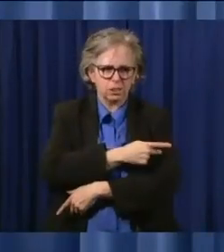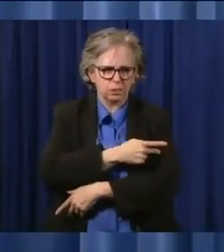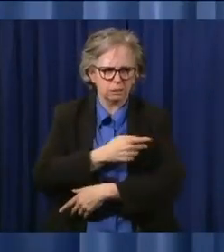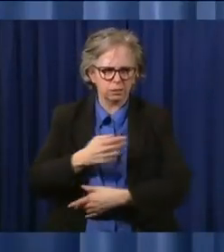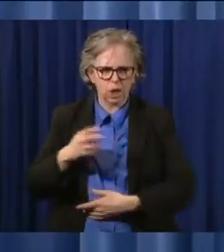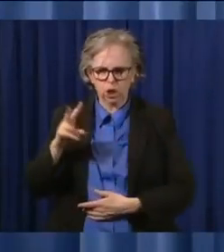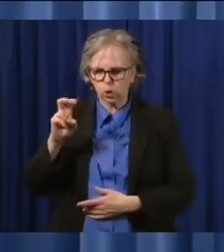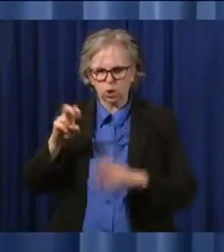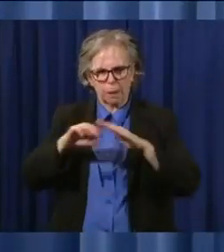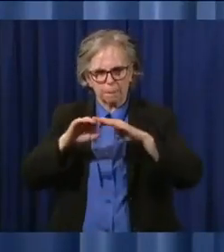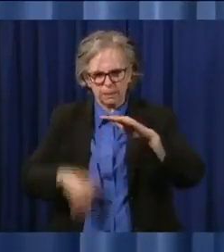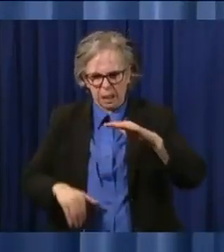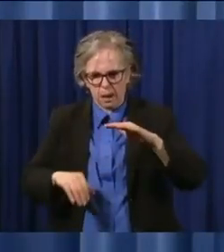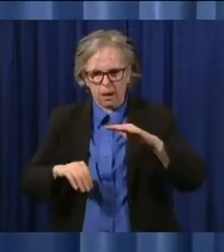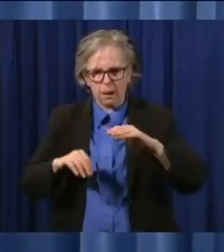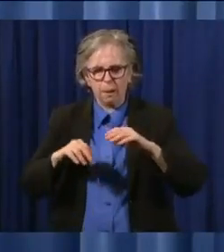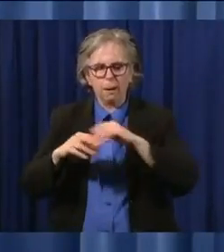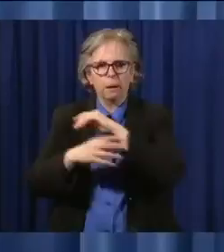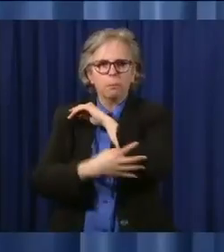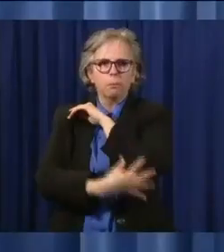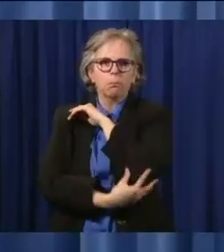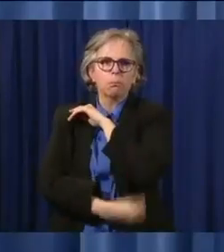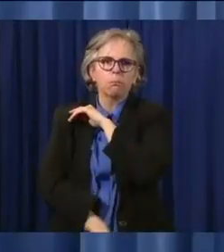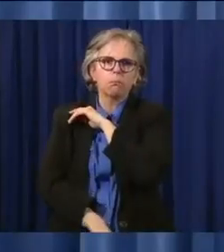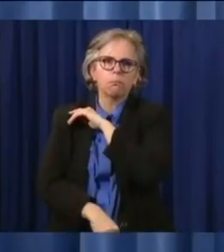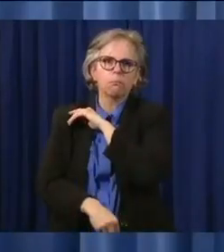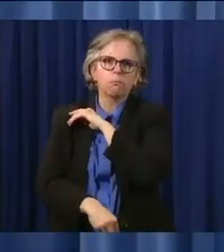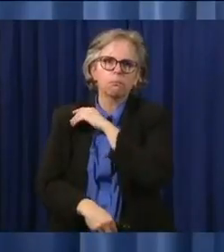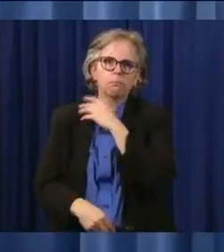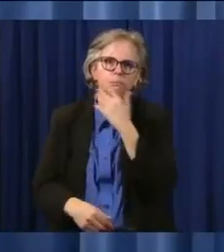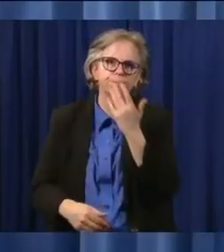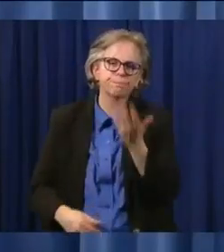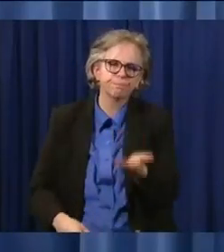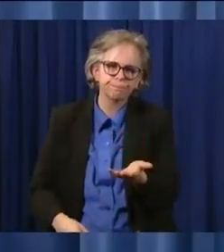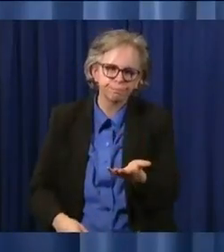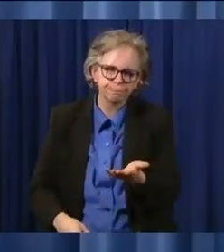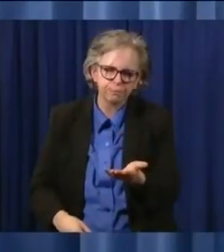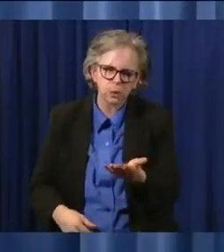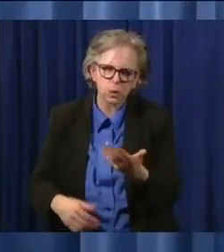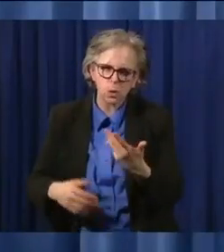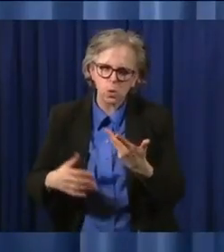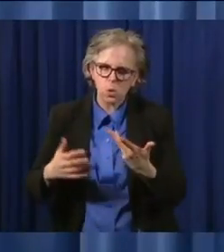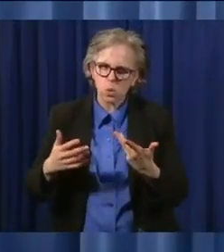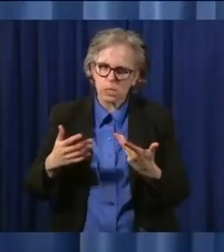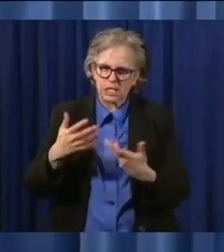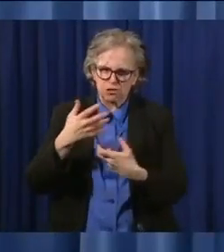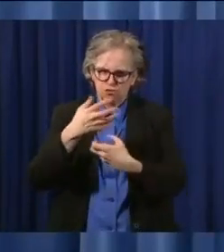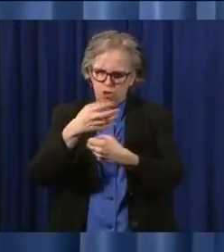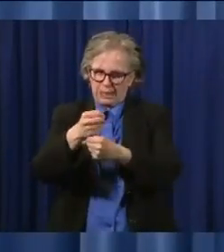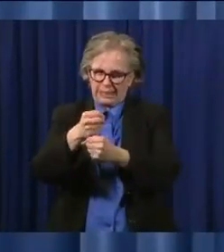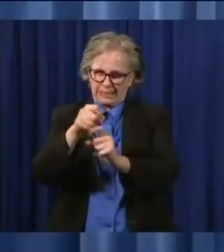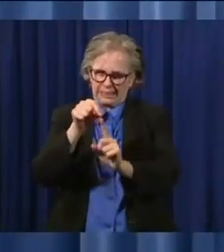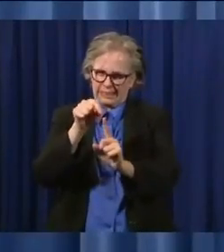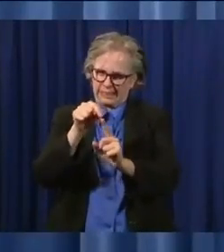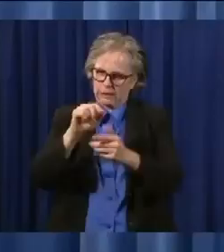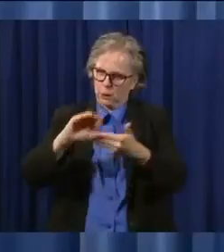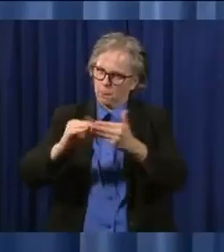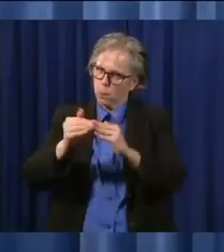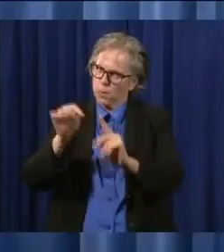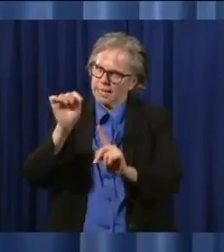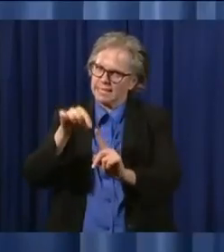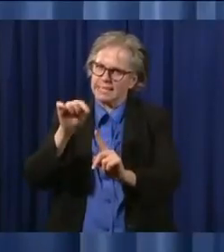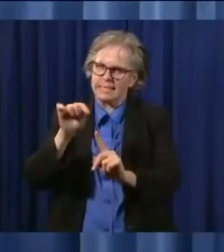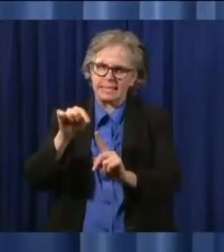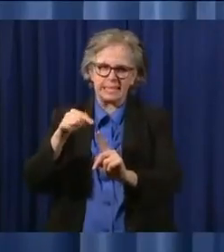Community health centers have a unique reach. They are trusted in the local communities to provide primary and preventive care, regardless of insurance